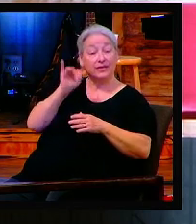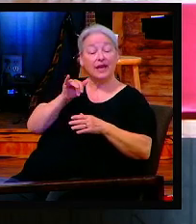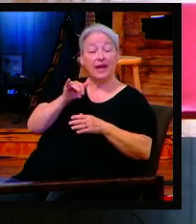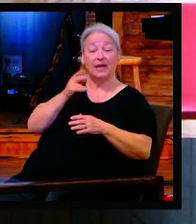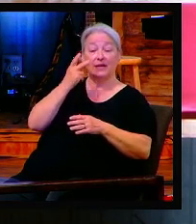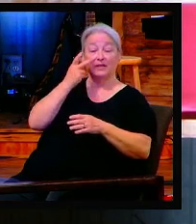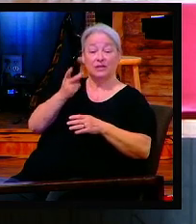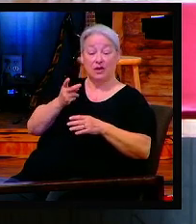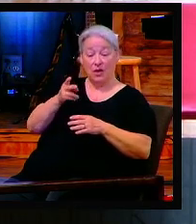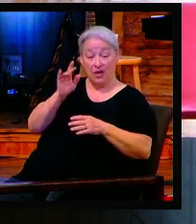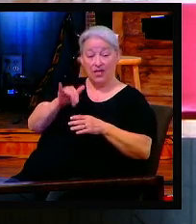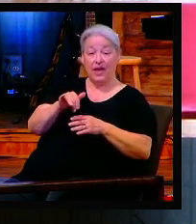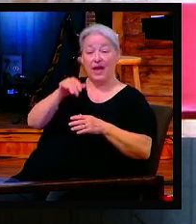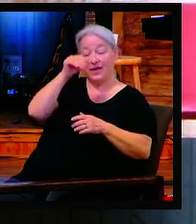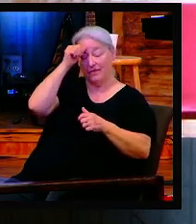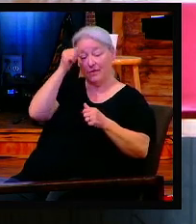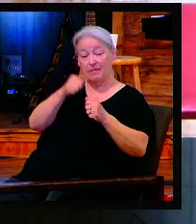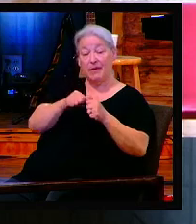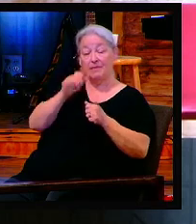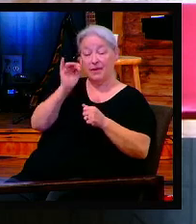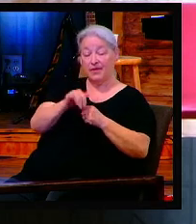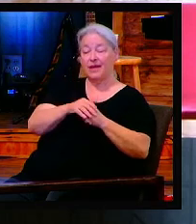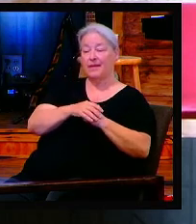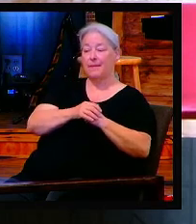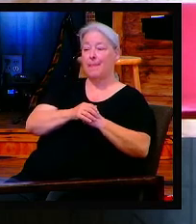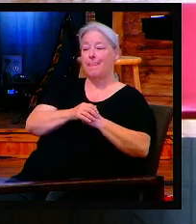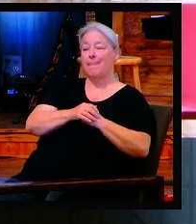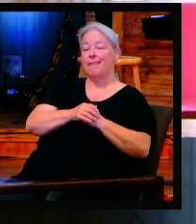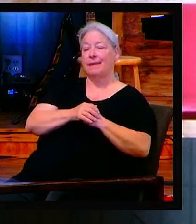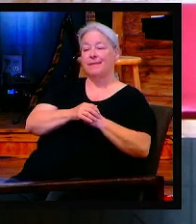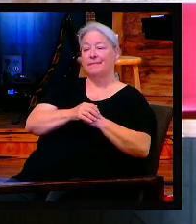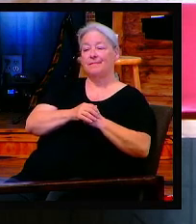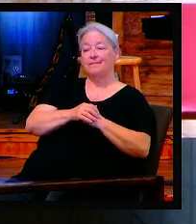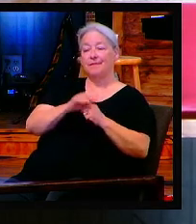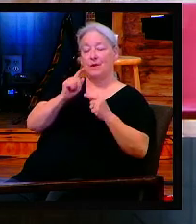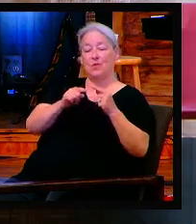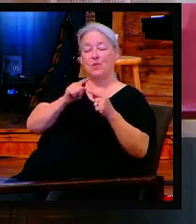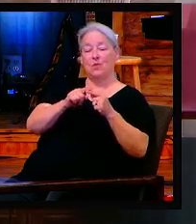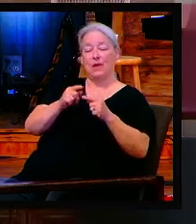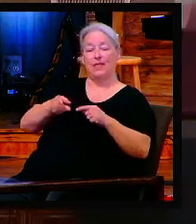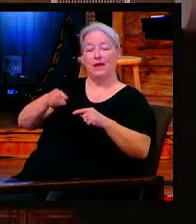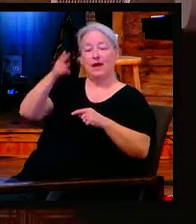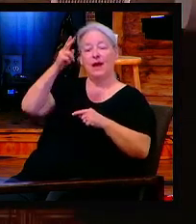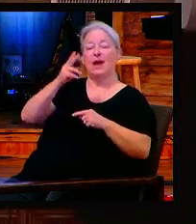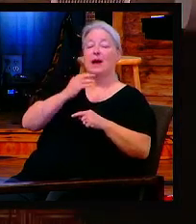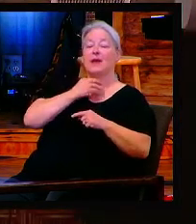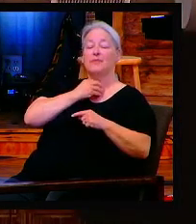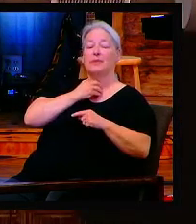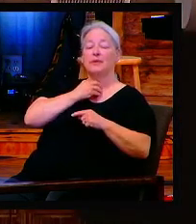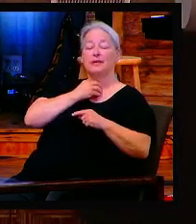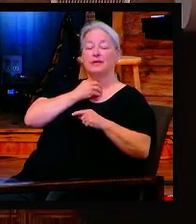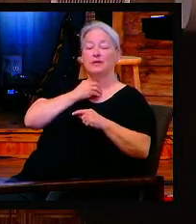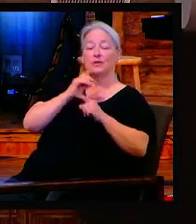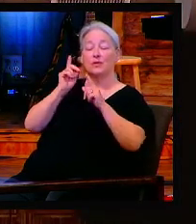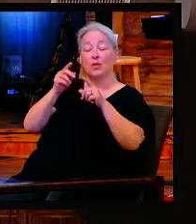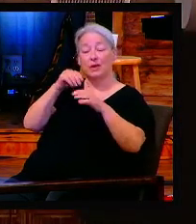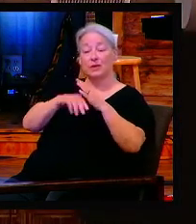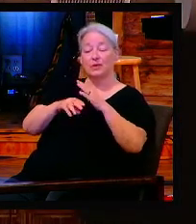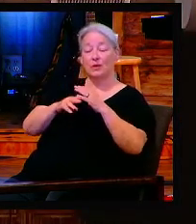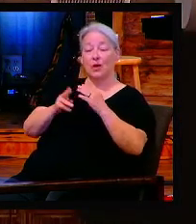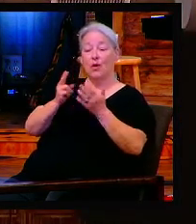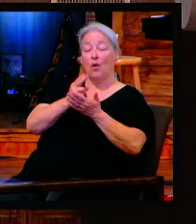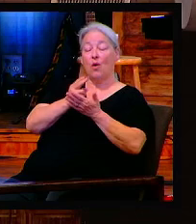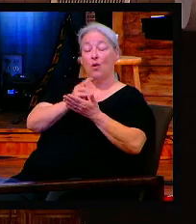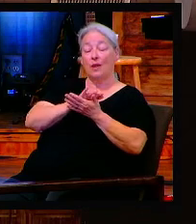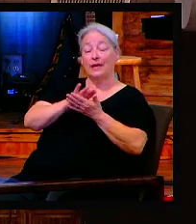Another one is when the priest, the high priest would go in before the Holy of Holies to minister to the Lord once a year after the blood of the